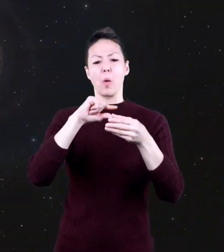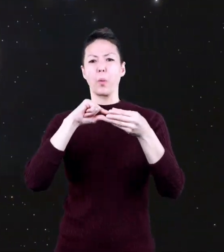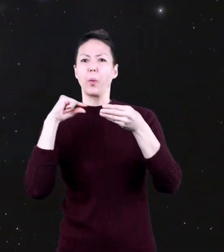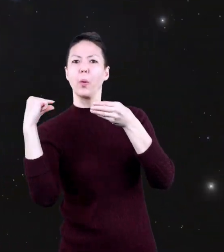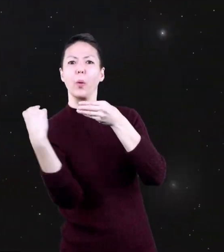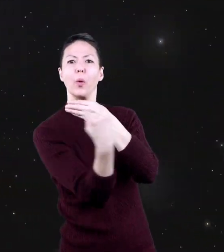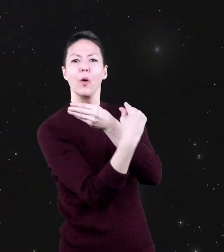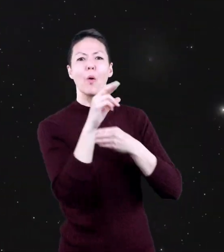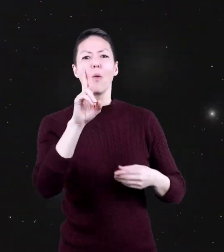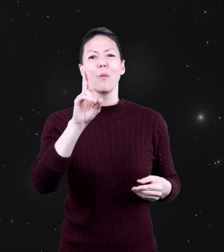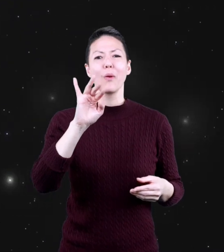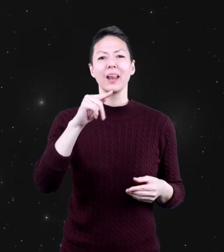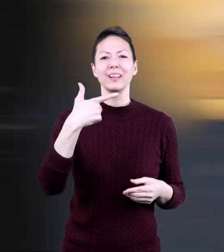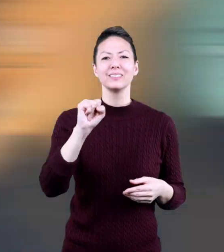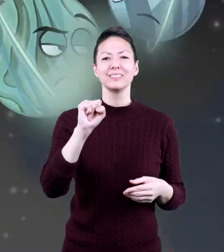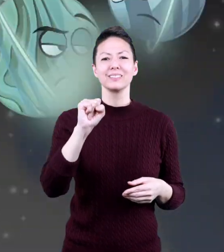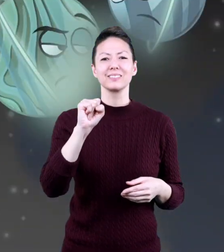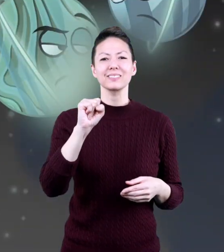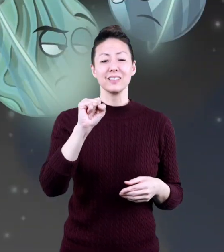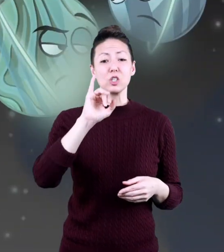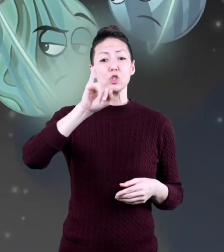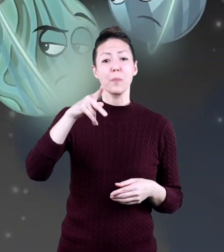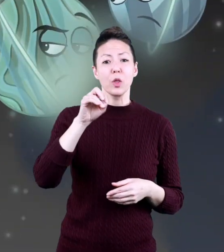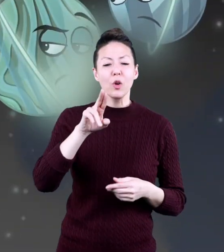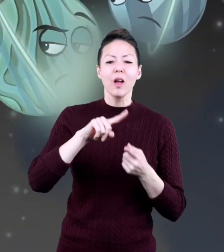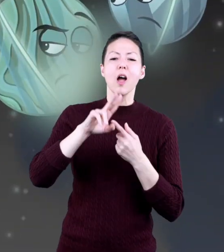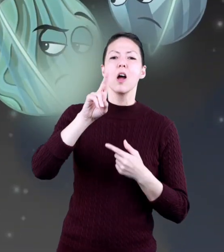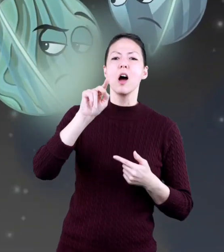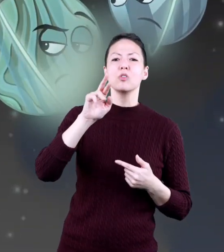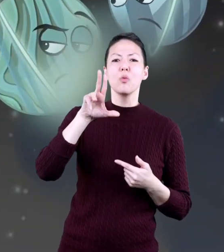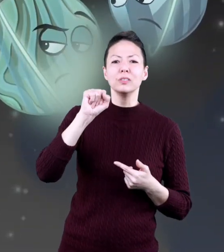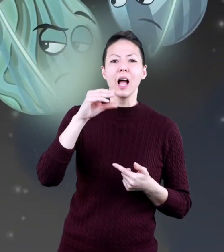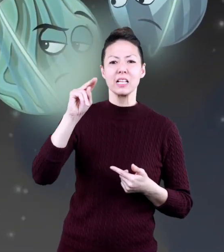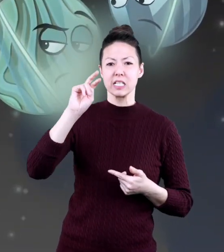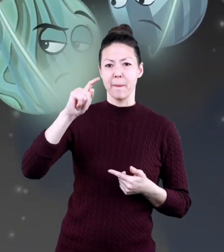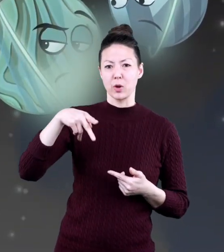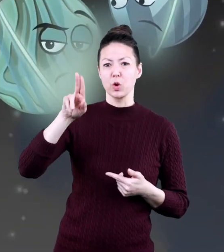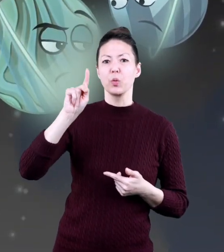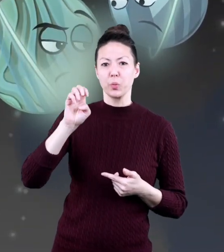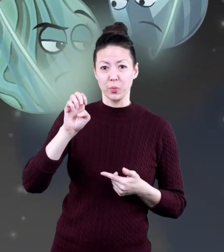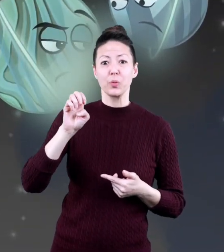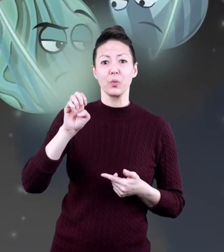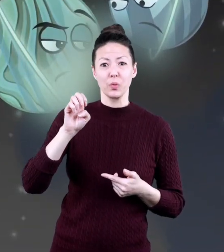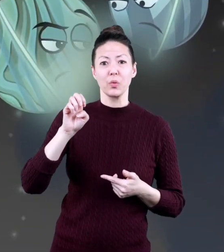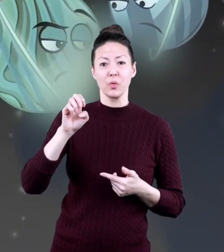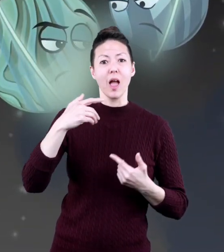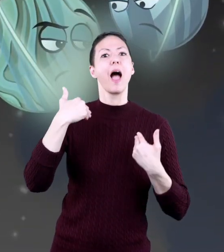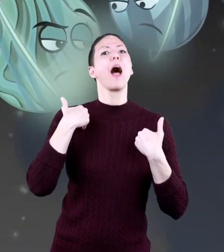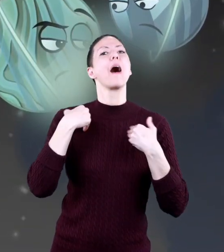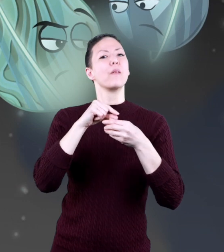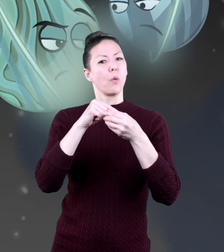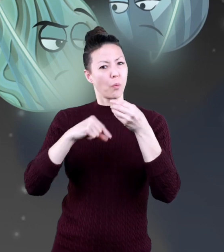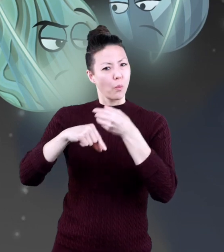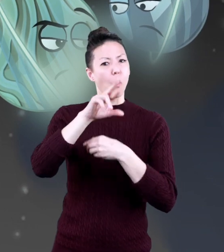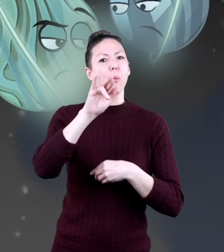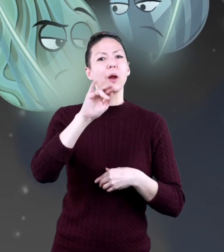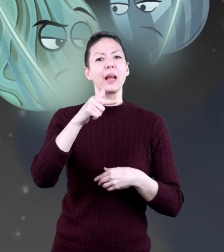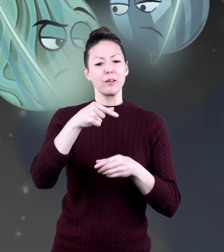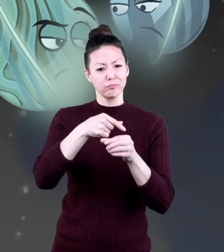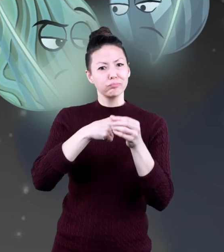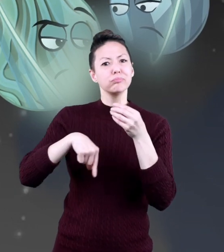has rings. But did you know that Jupiter, Uranus, and Neptune also have rings around them?